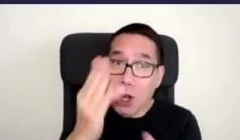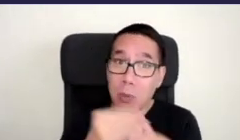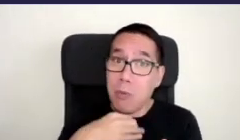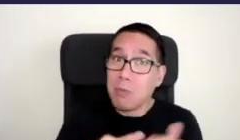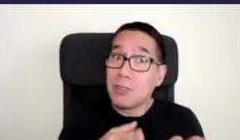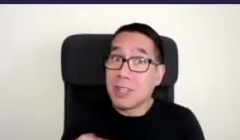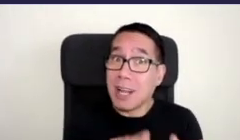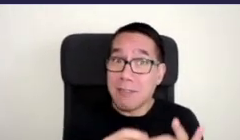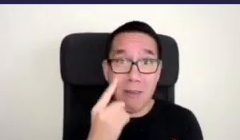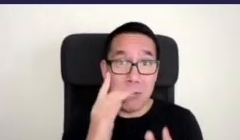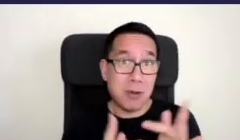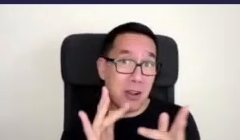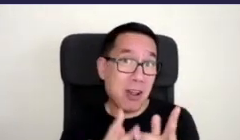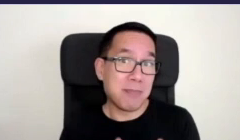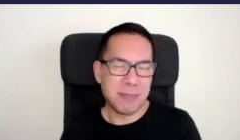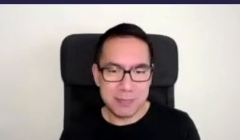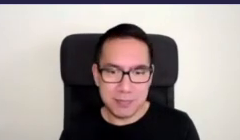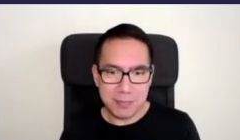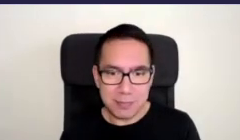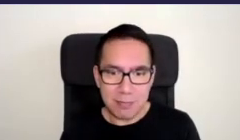website and